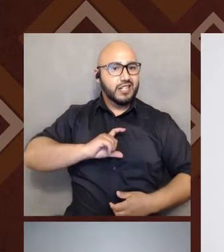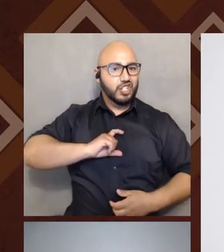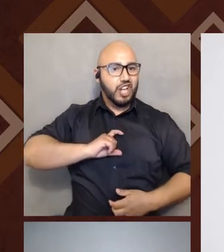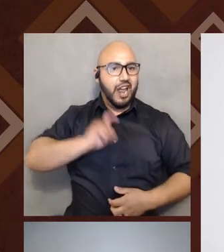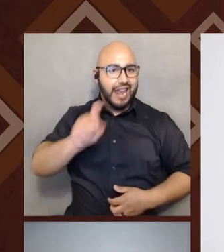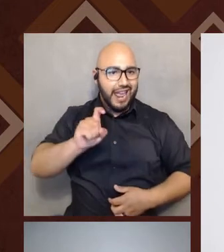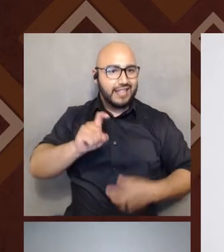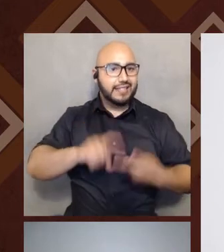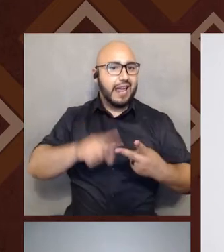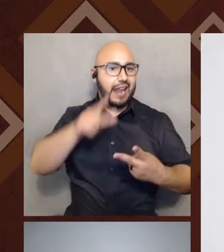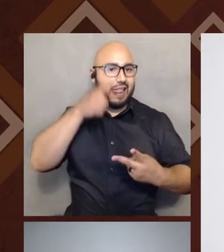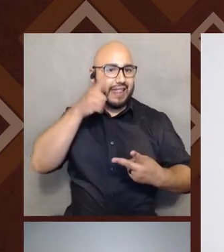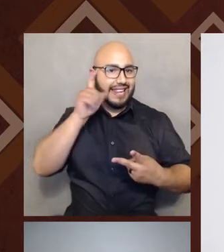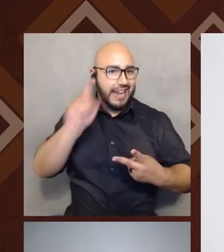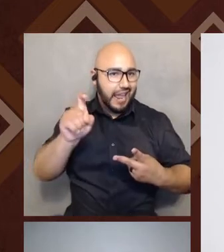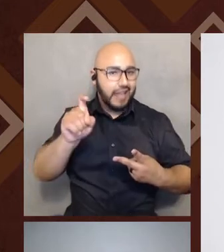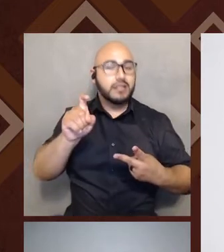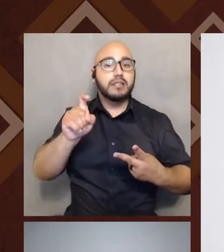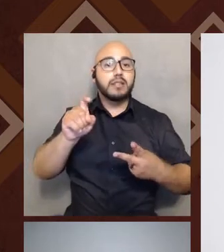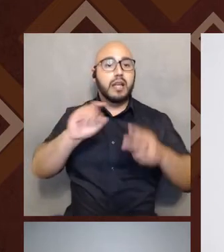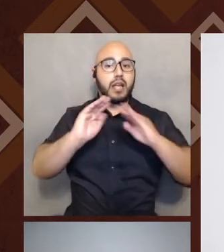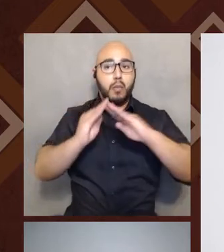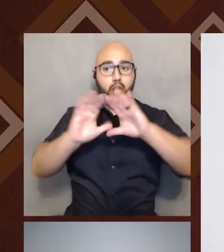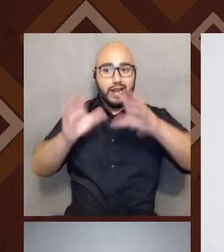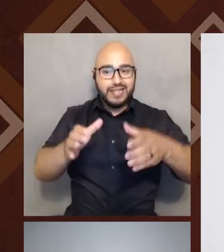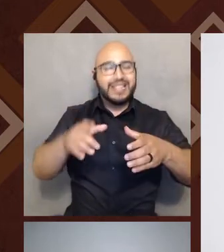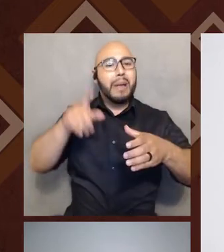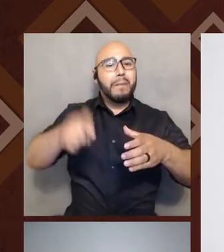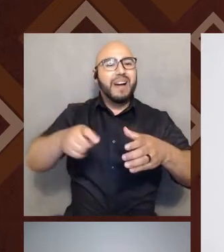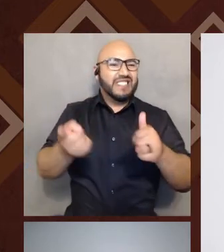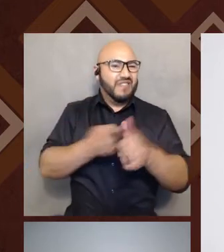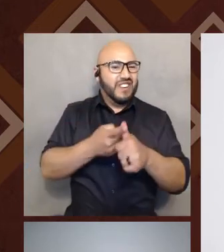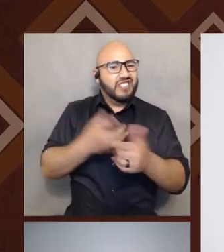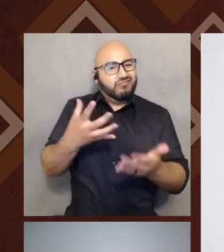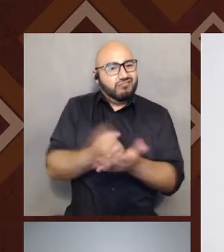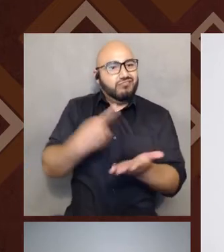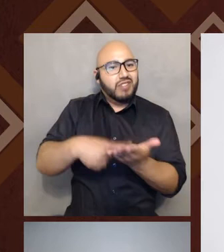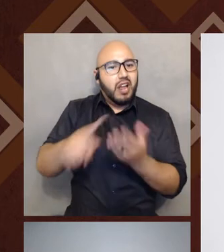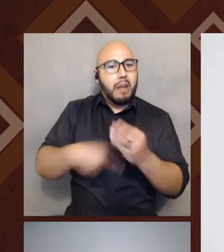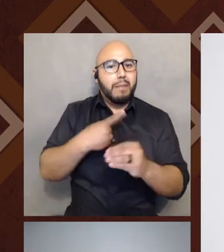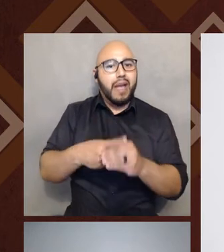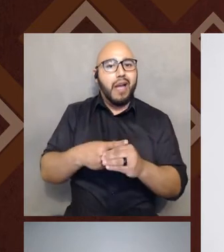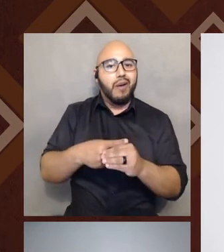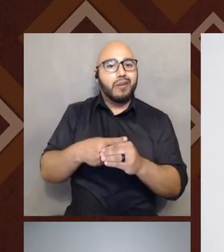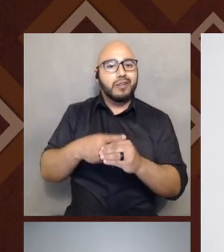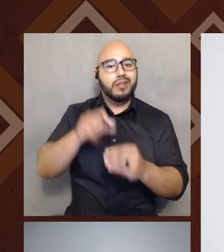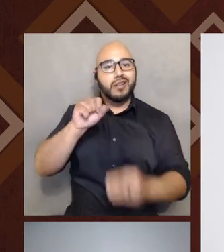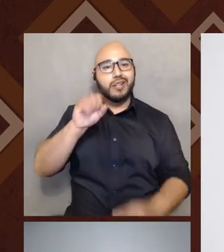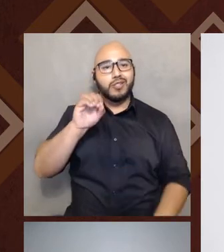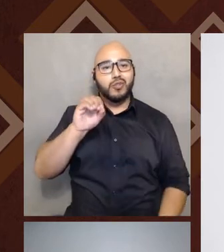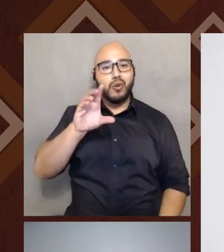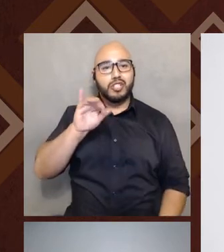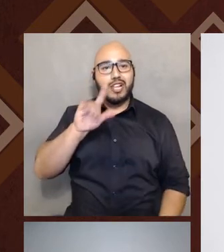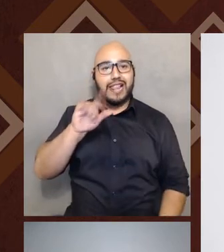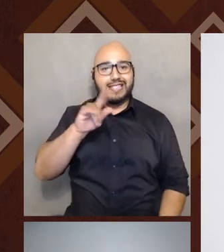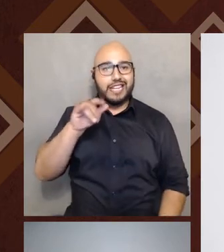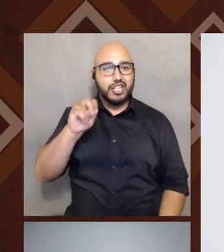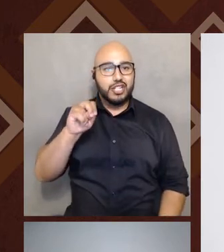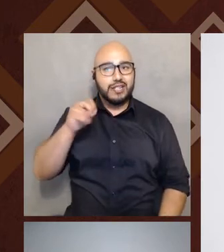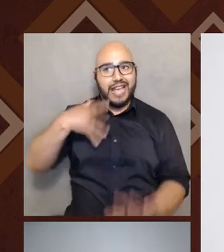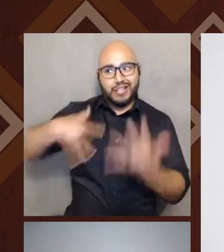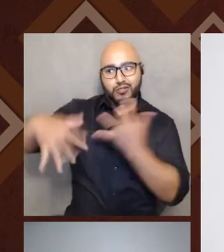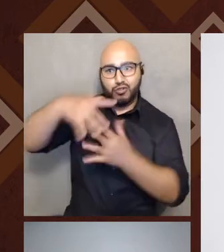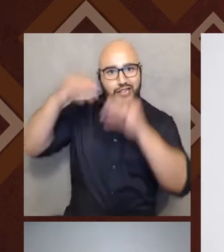communities, we have to talk about socialization. And I wanted to just to let the audience know that as we move through this